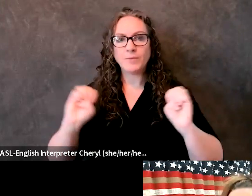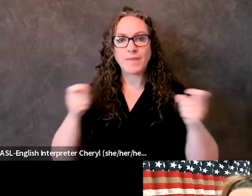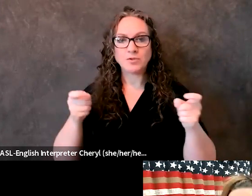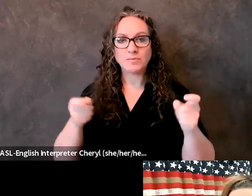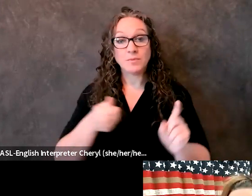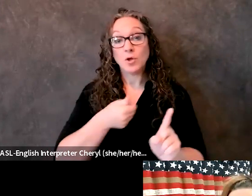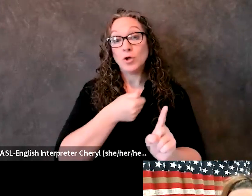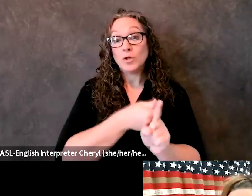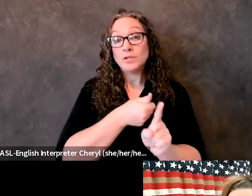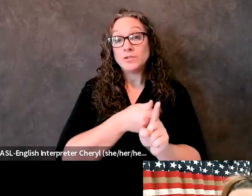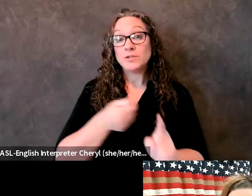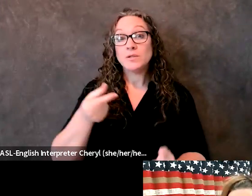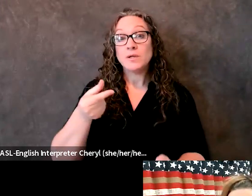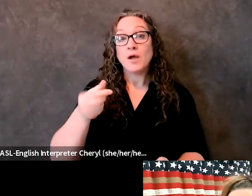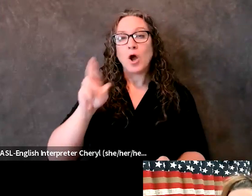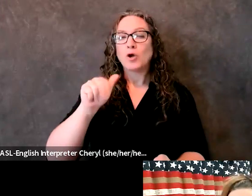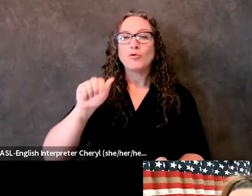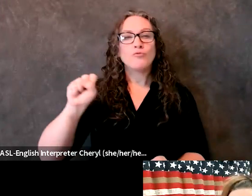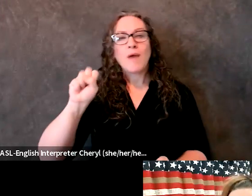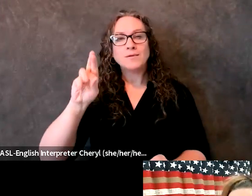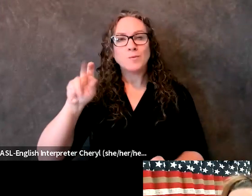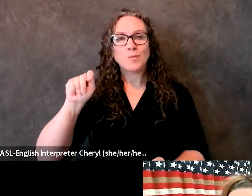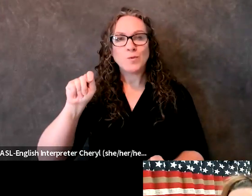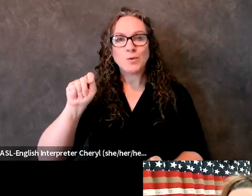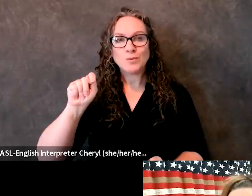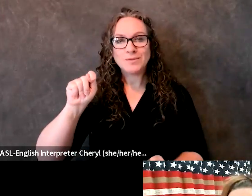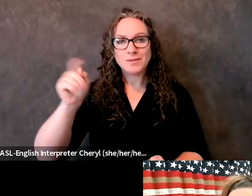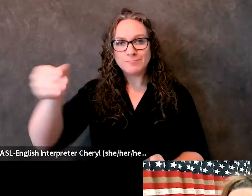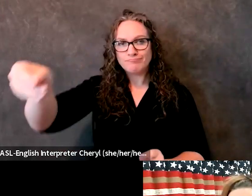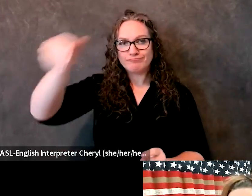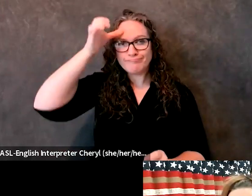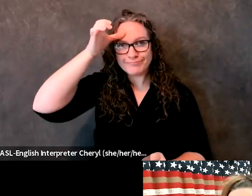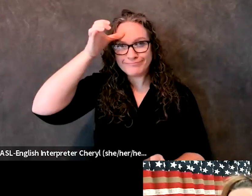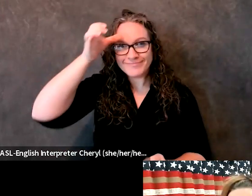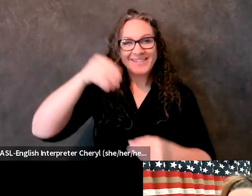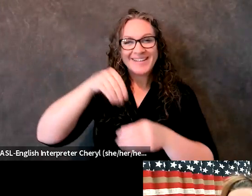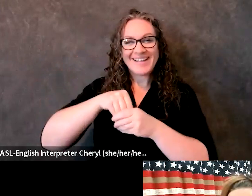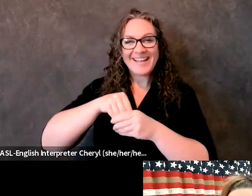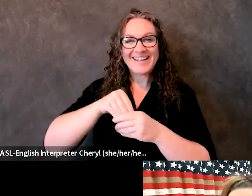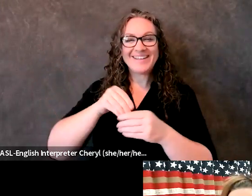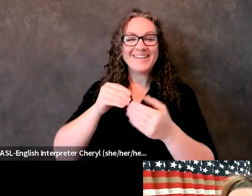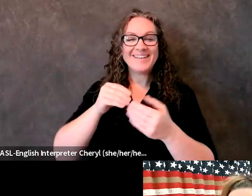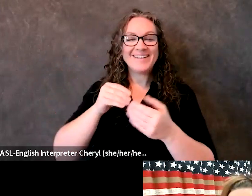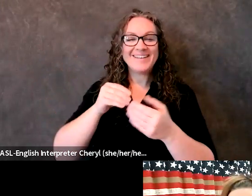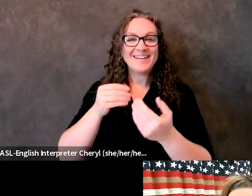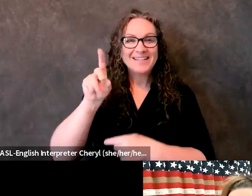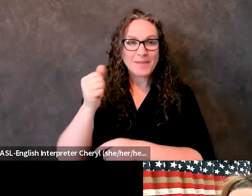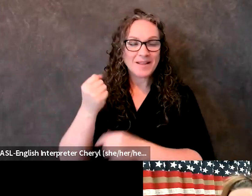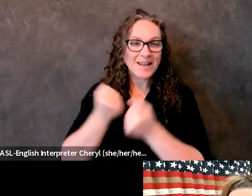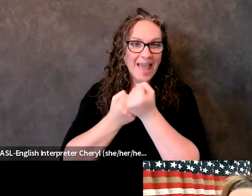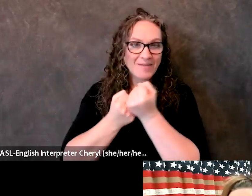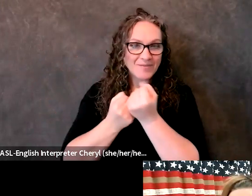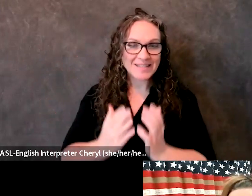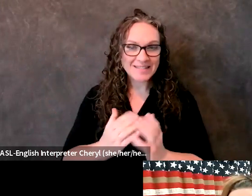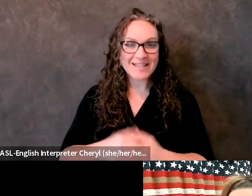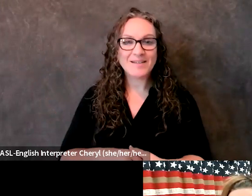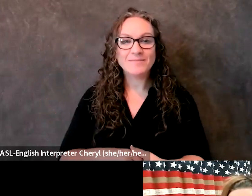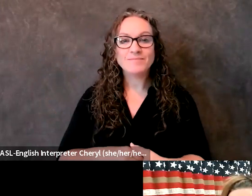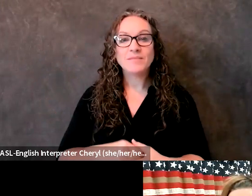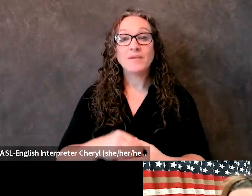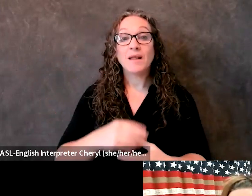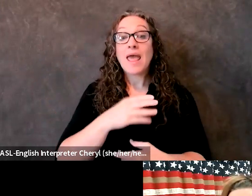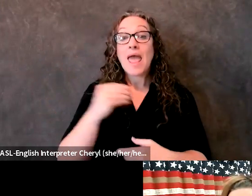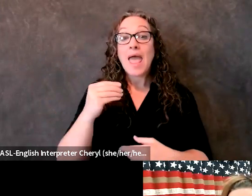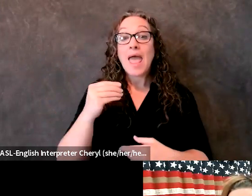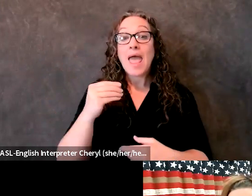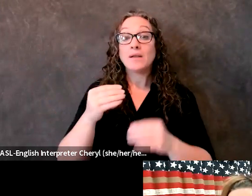in disability and advocacy. And she's the co-grader of the Nevada Access and Functions Working